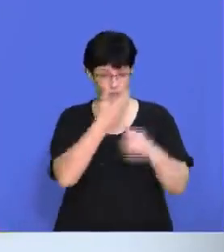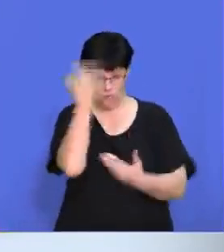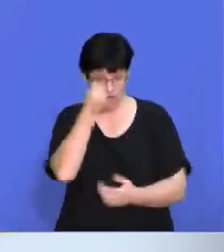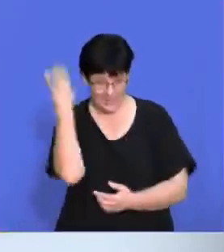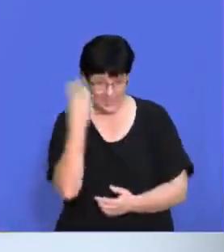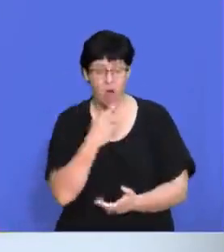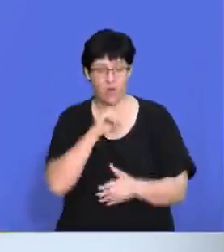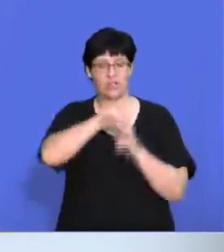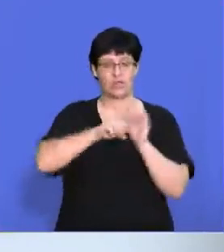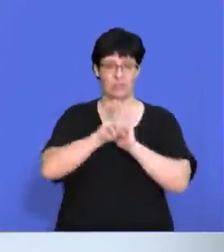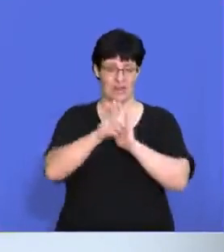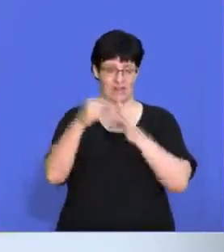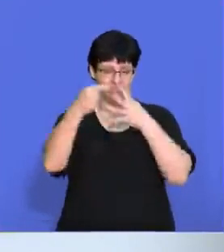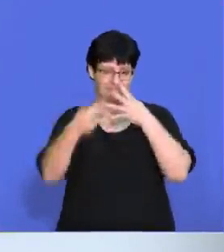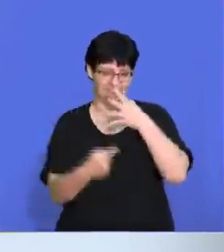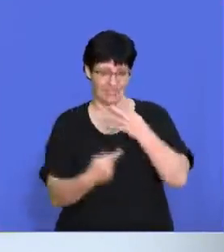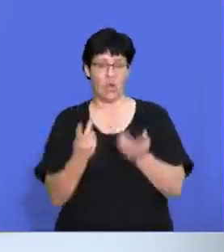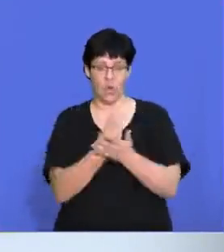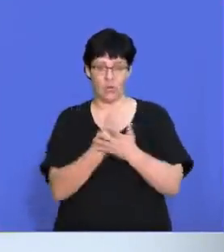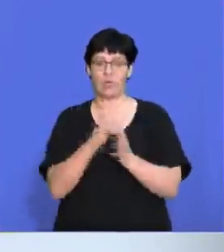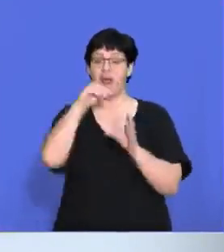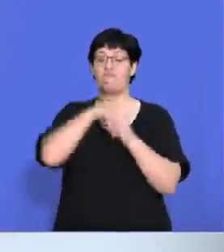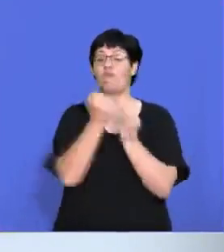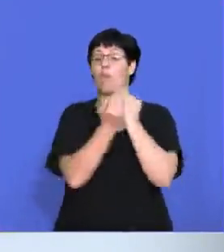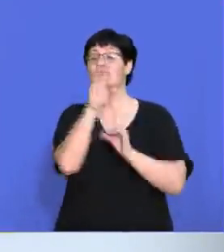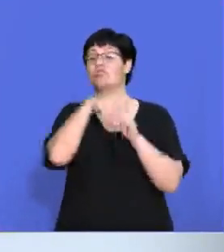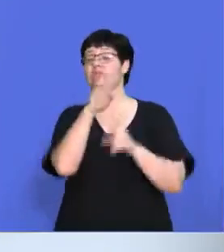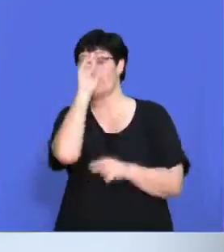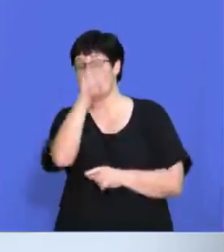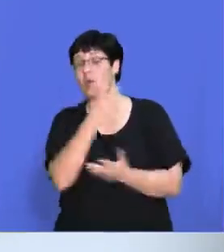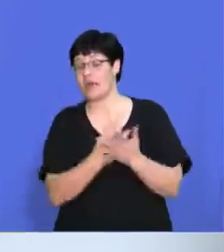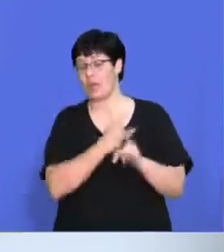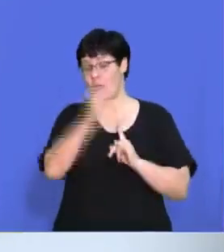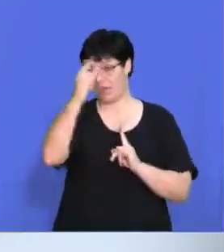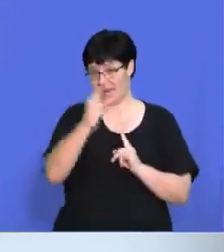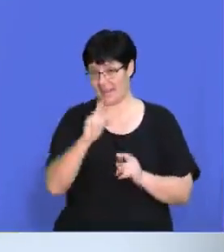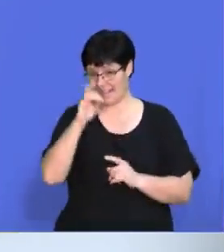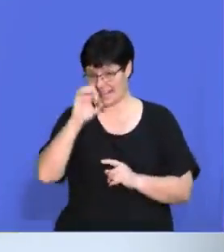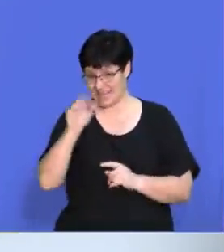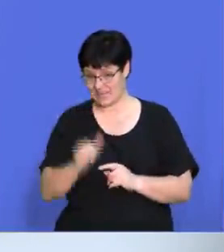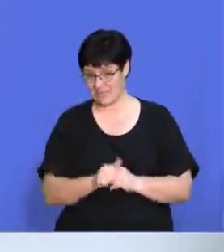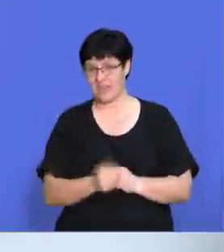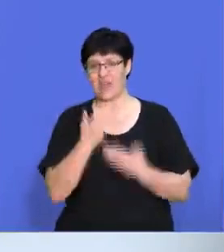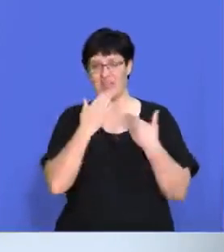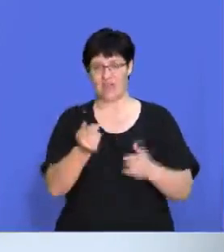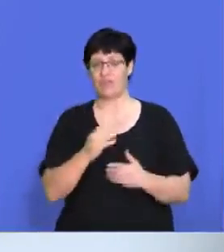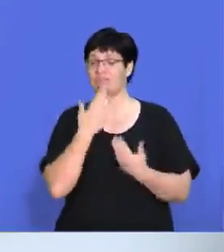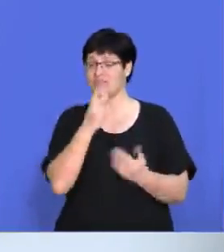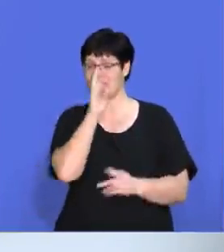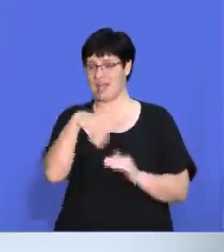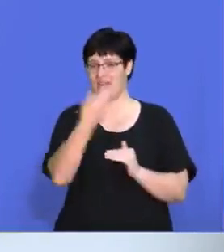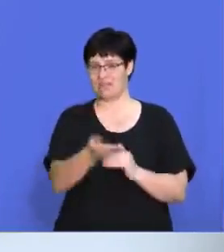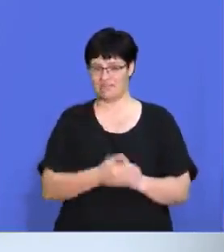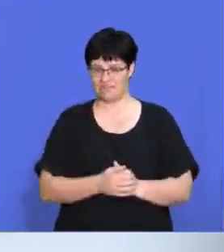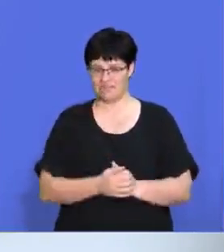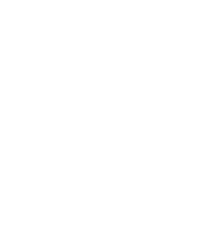and comments on our social media platforms, as well as take part in that competition so that you can send yourself a chance to win data. Thank you so much, and we'll see